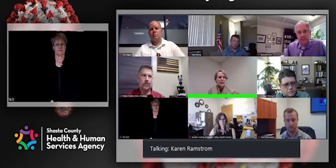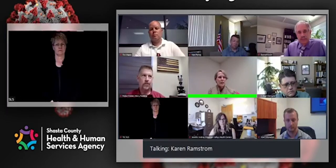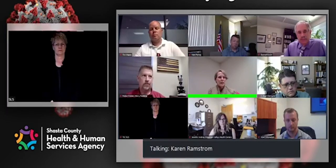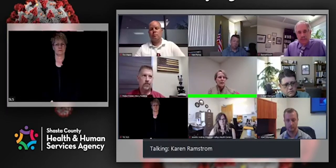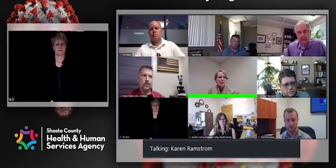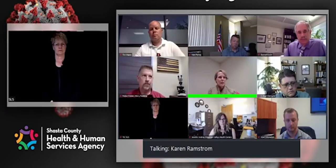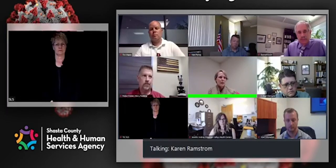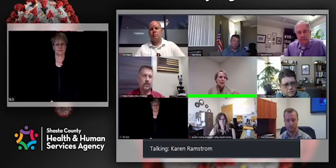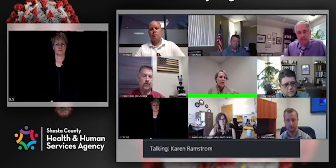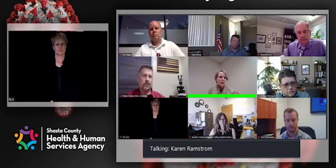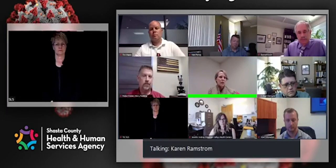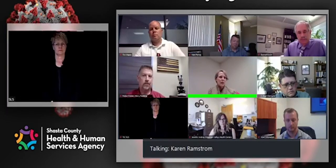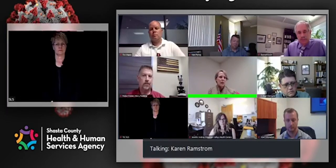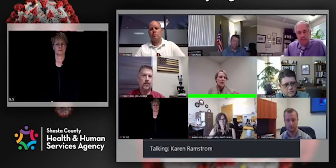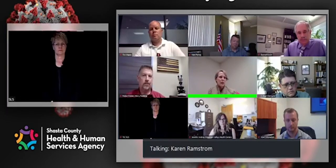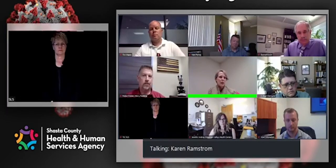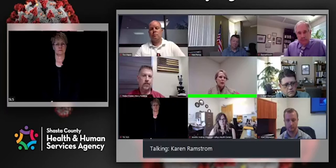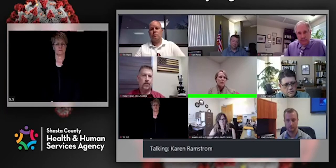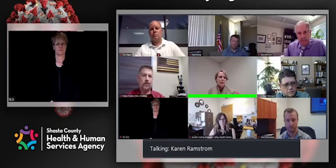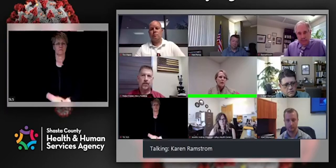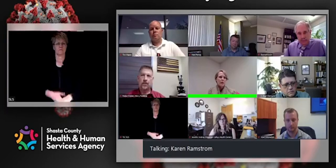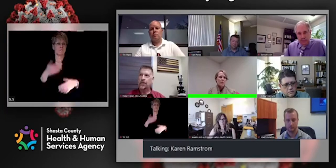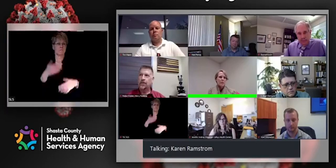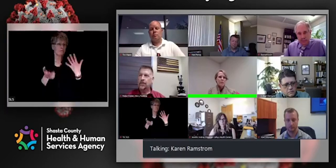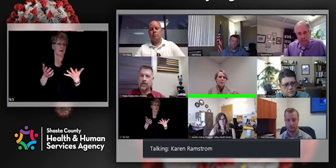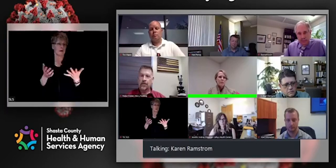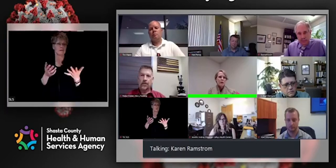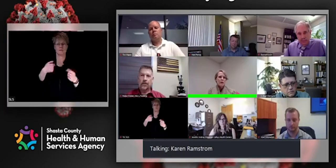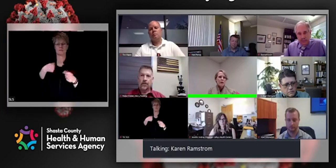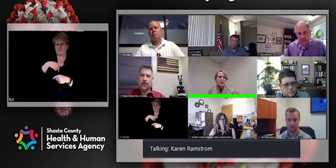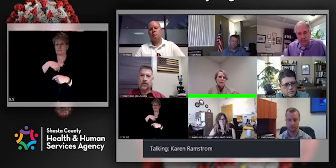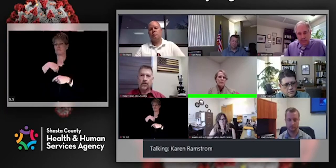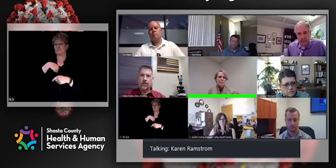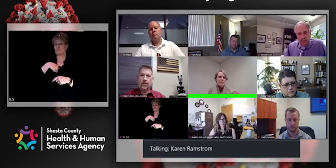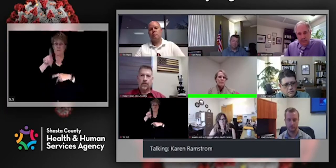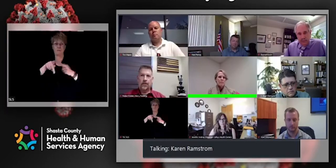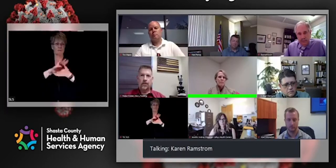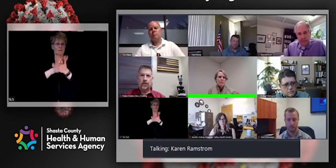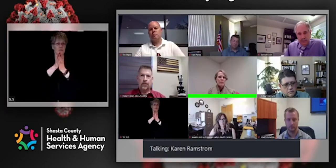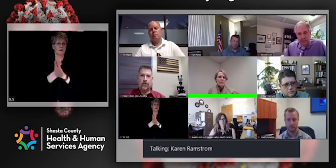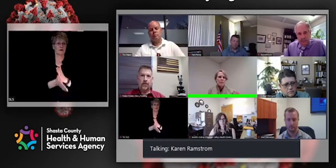pandemic fatigue, but it could also be, um, from, um,